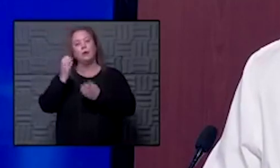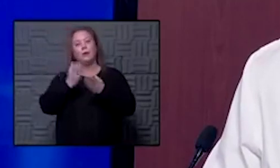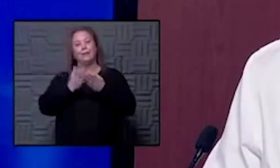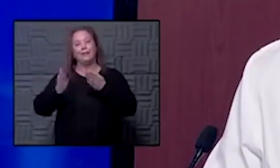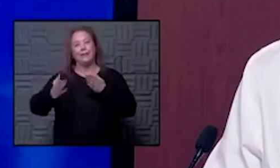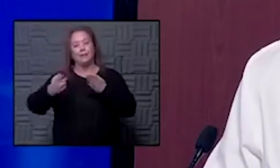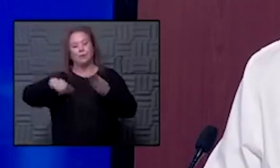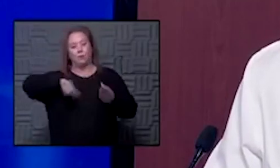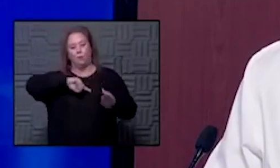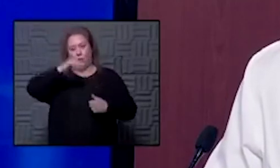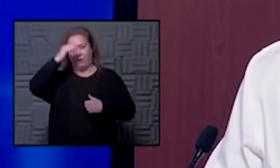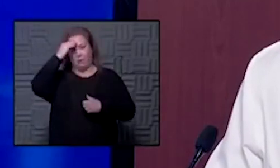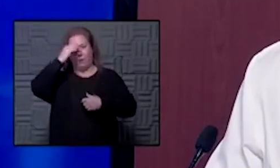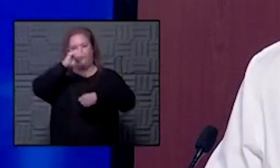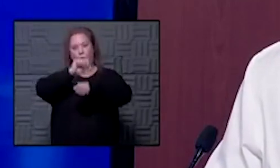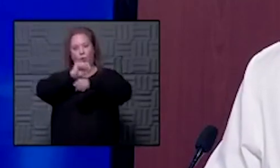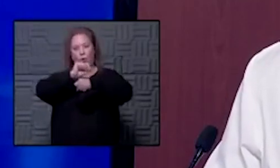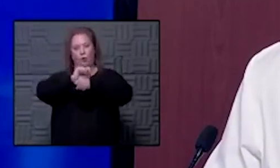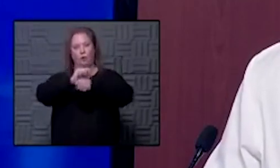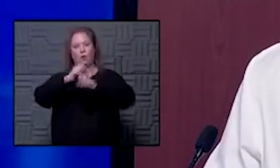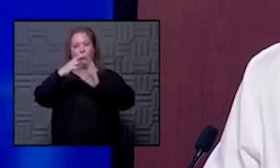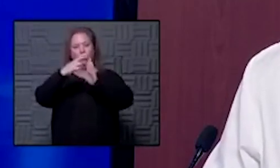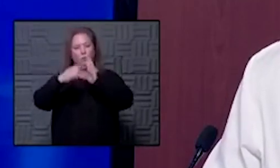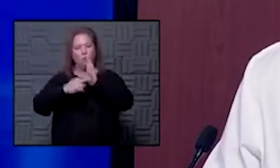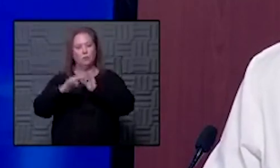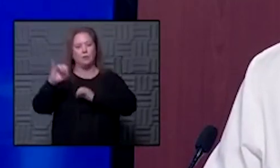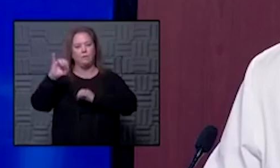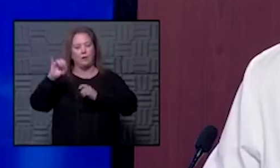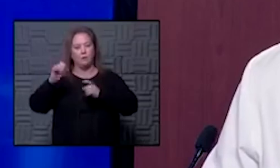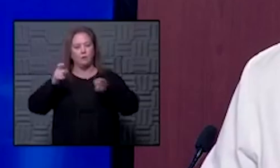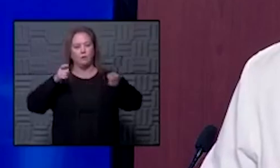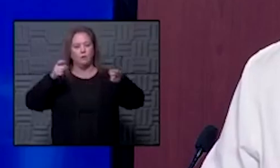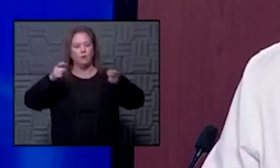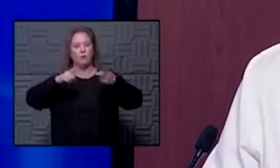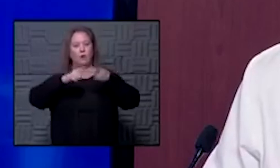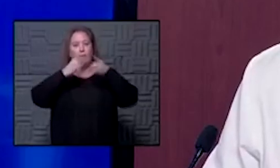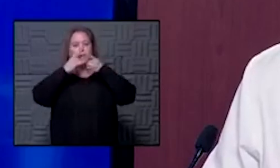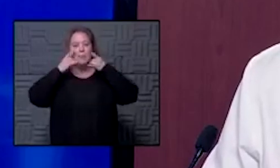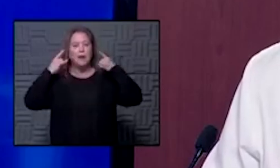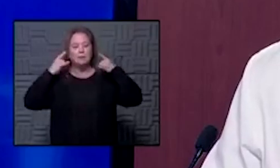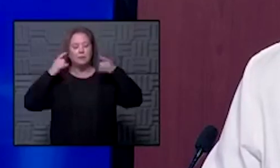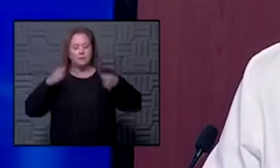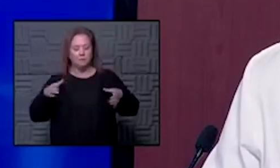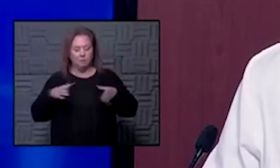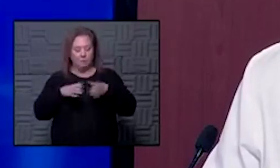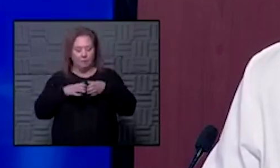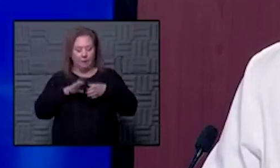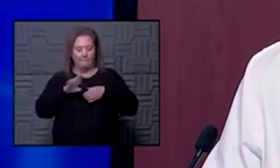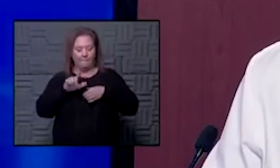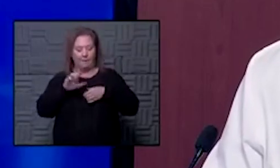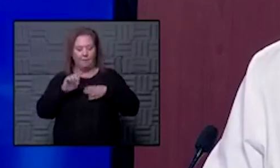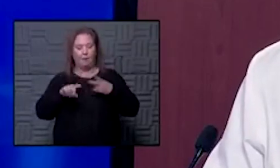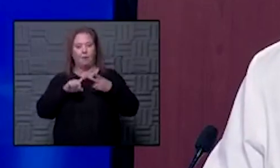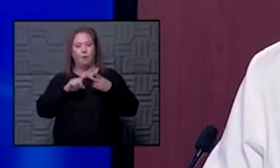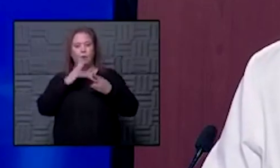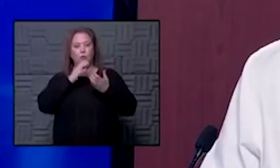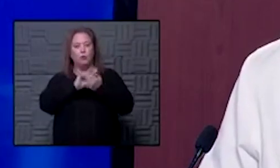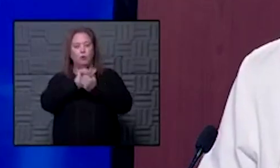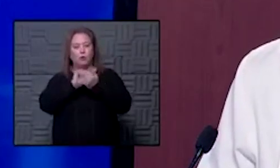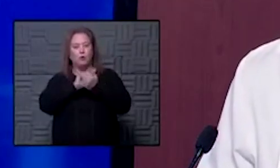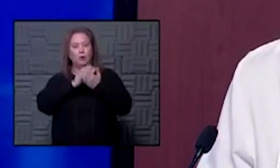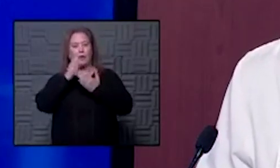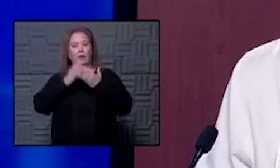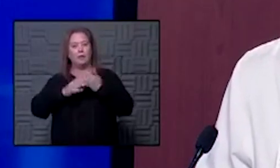things that we know work right the pillars of infection prevention and control wearing your mask keeping your bubble small physically distancing good hand hygiene